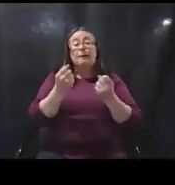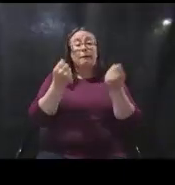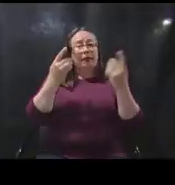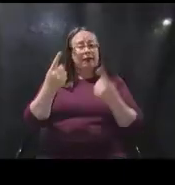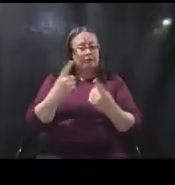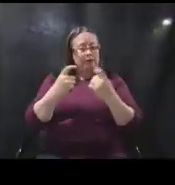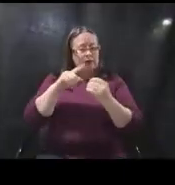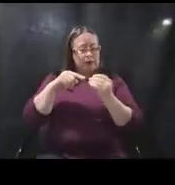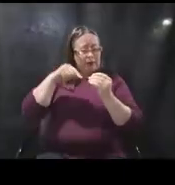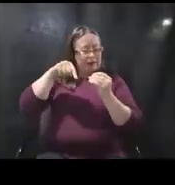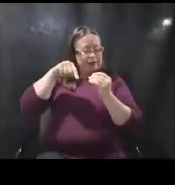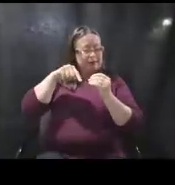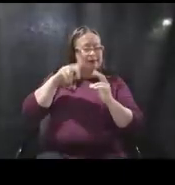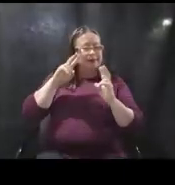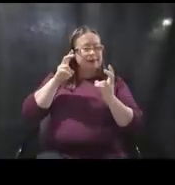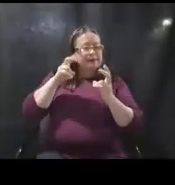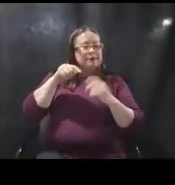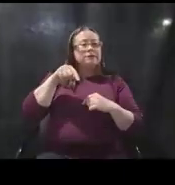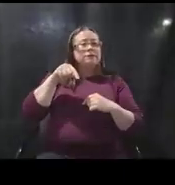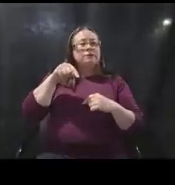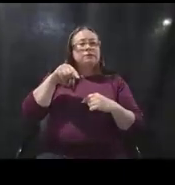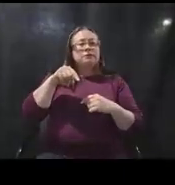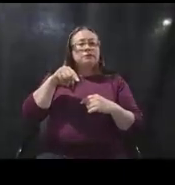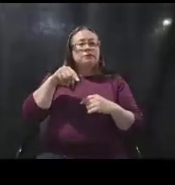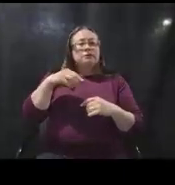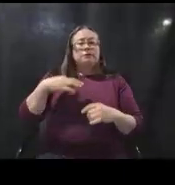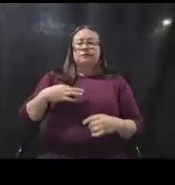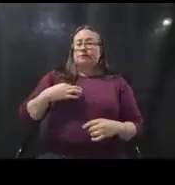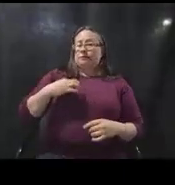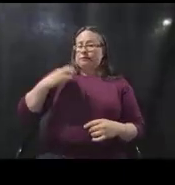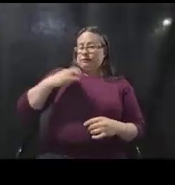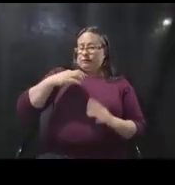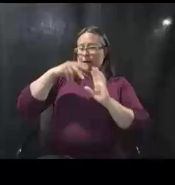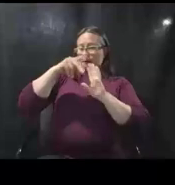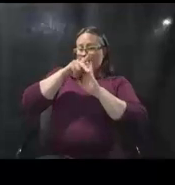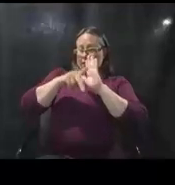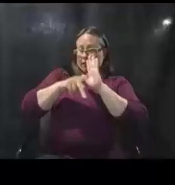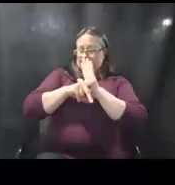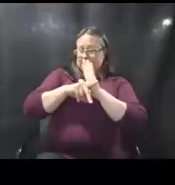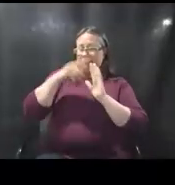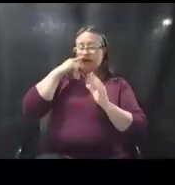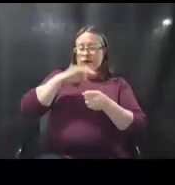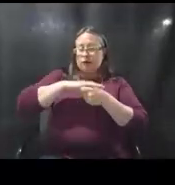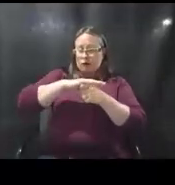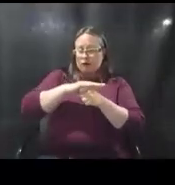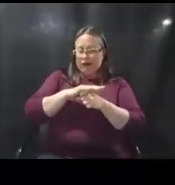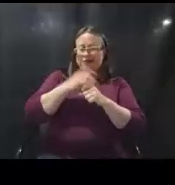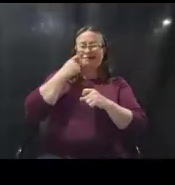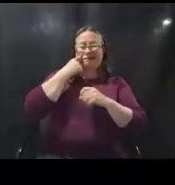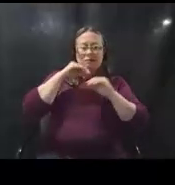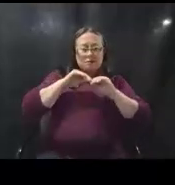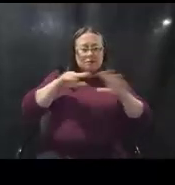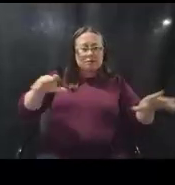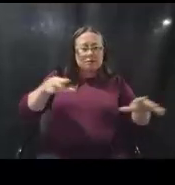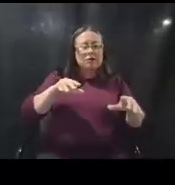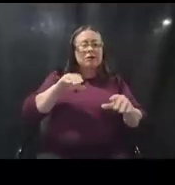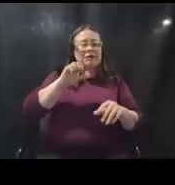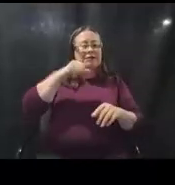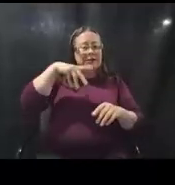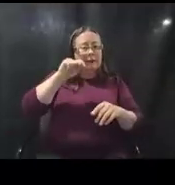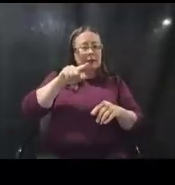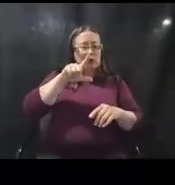about this. This is about the eligibility policy for COVID-19 that we released in September of 2020.